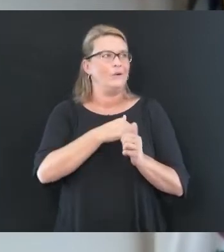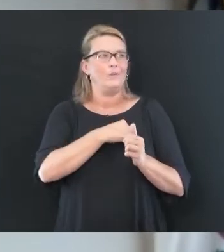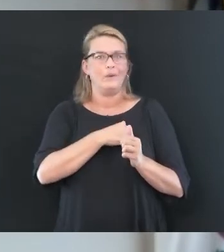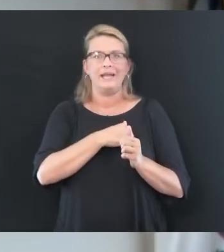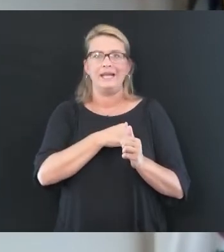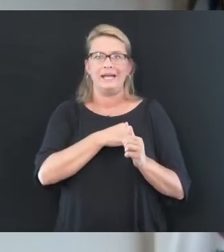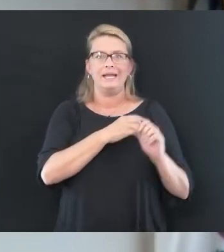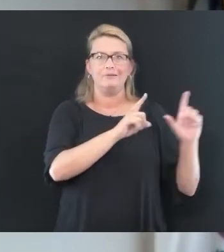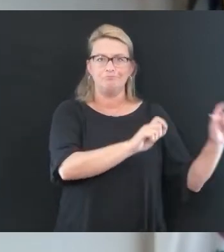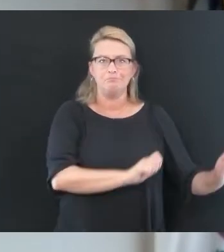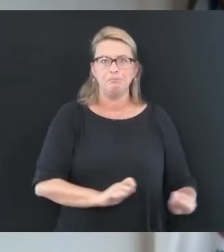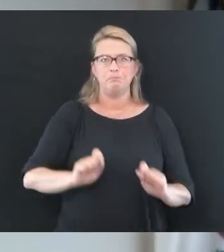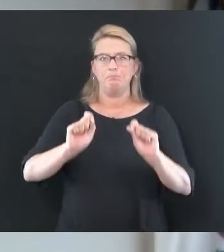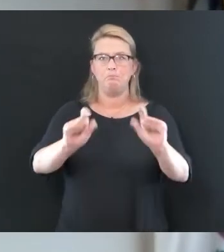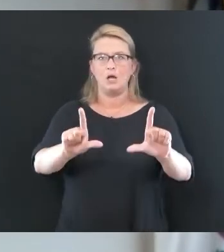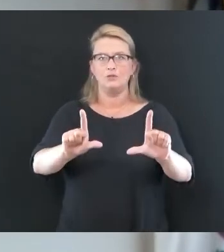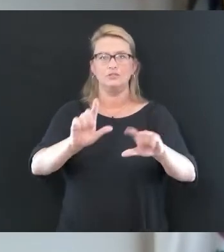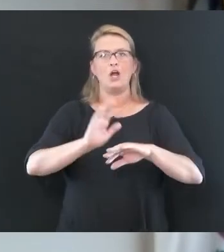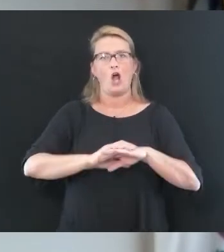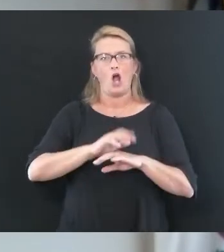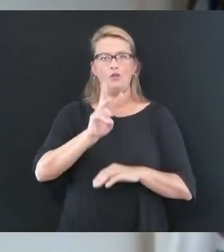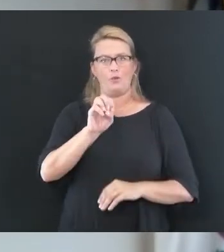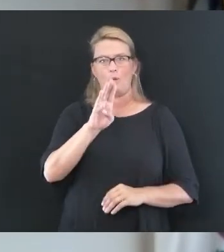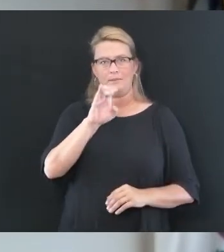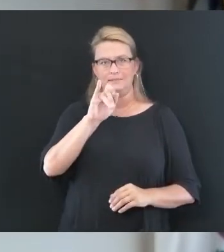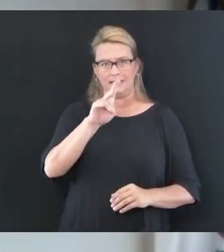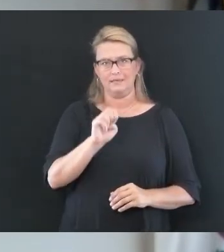with regard to the numbers we use for the calculation.